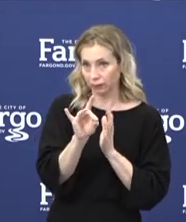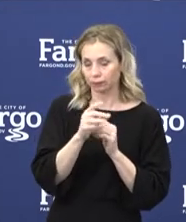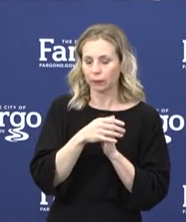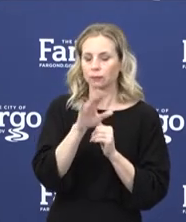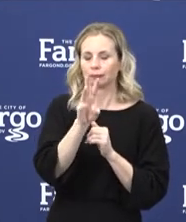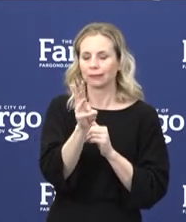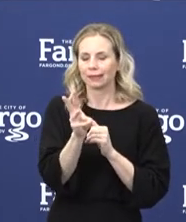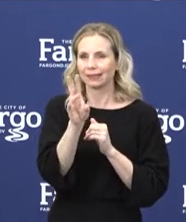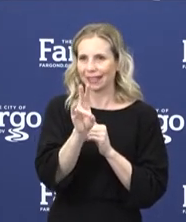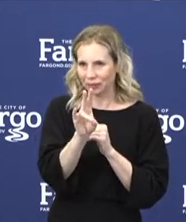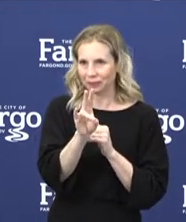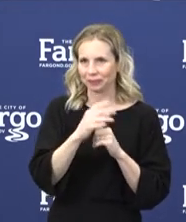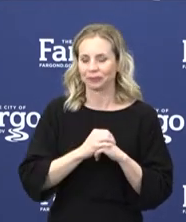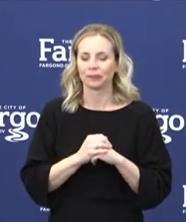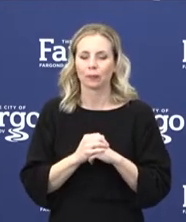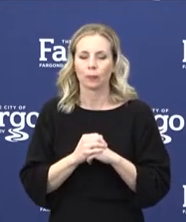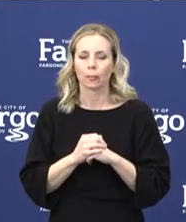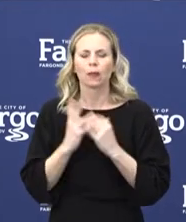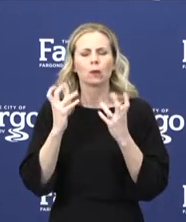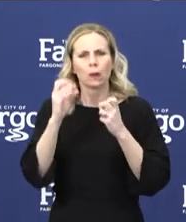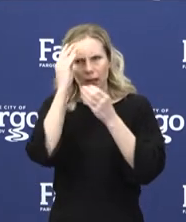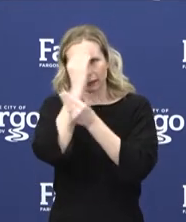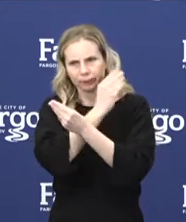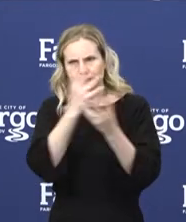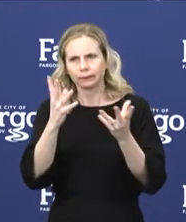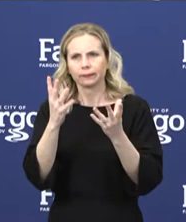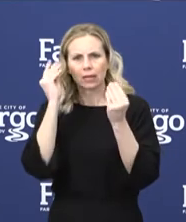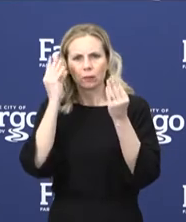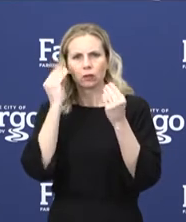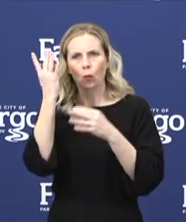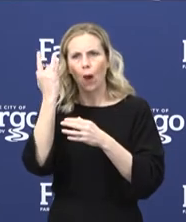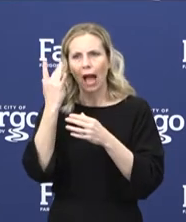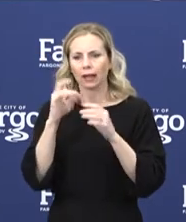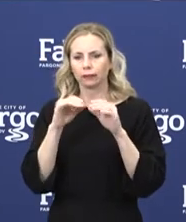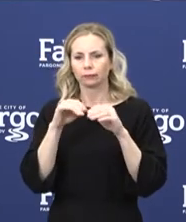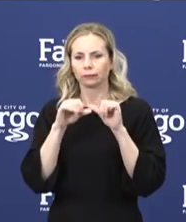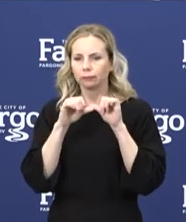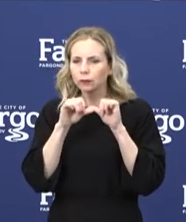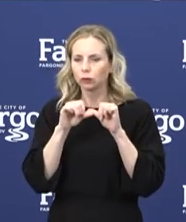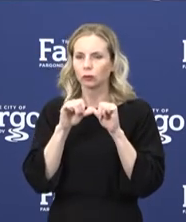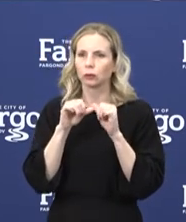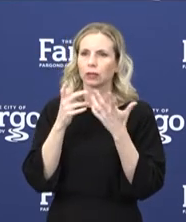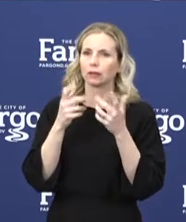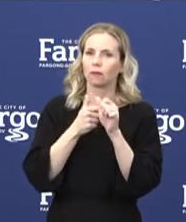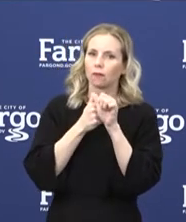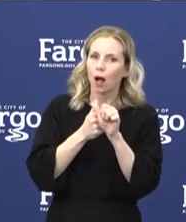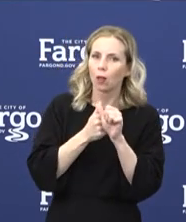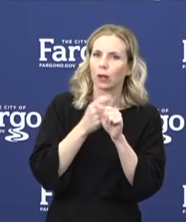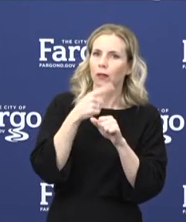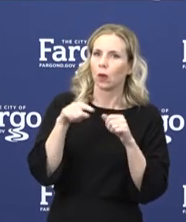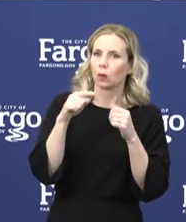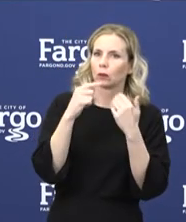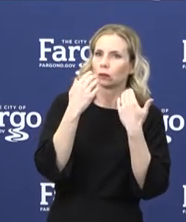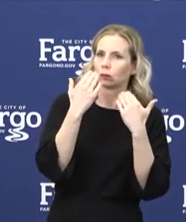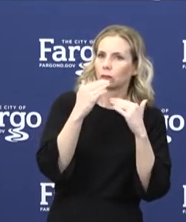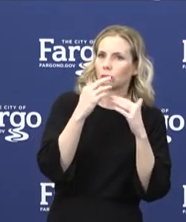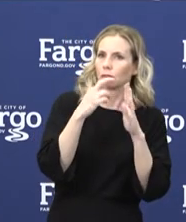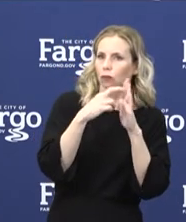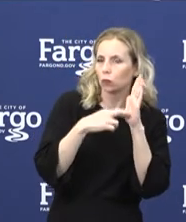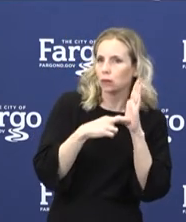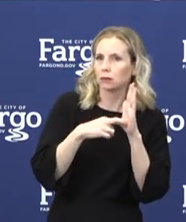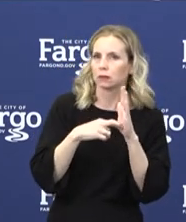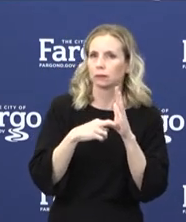want to provide some information about why we need to keep following our current guidelines to keep our communities safe. Herd immunity